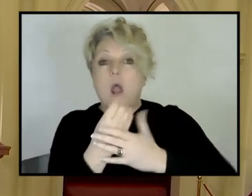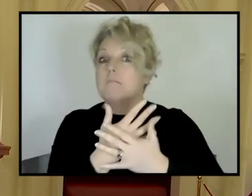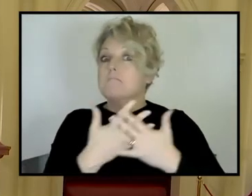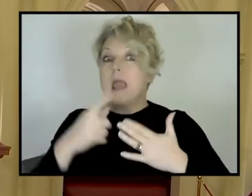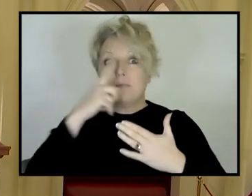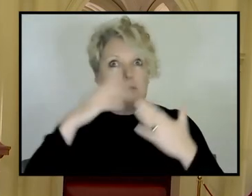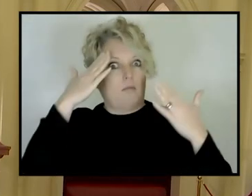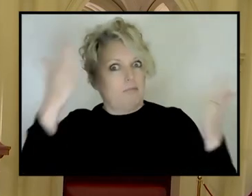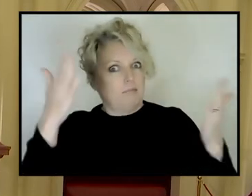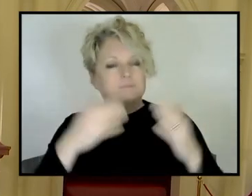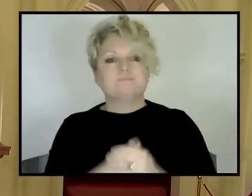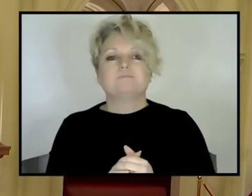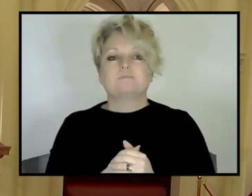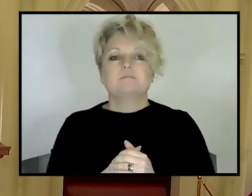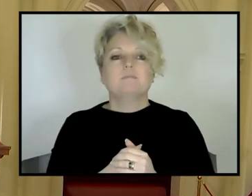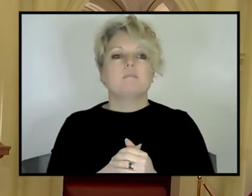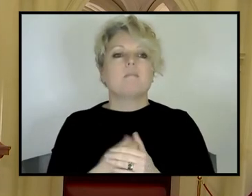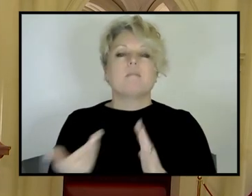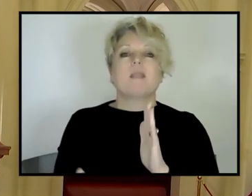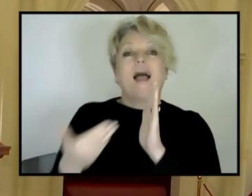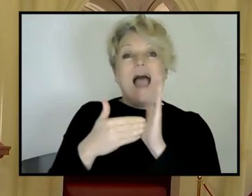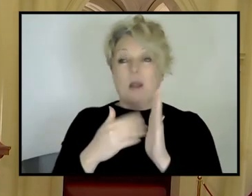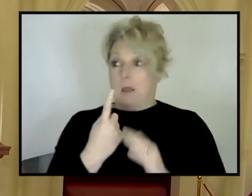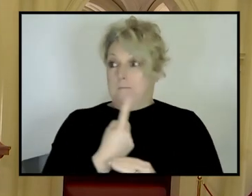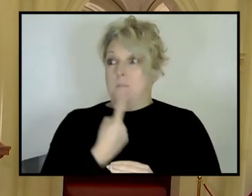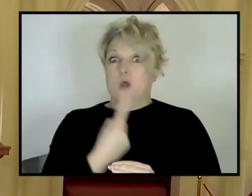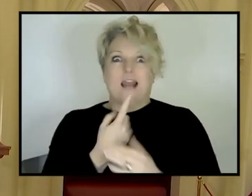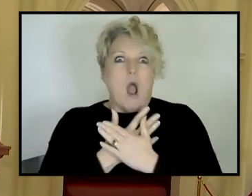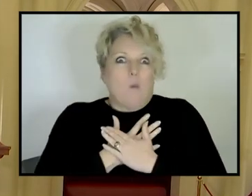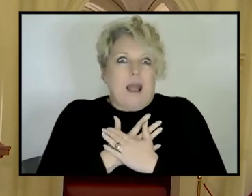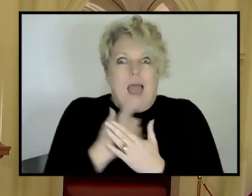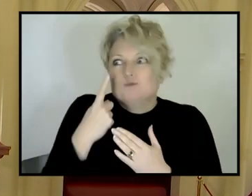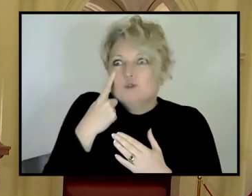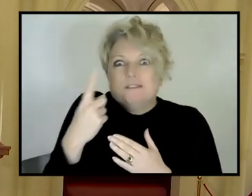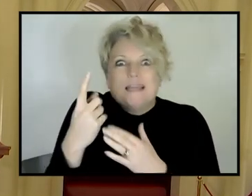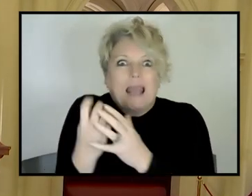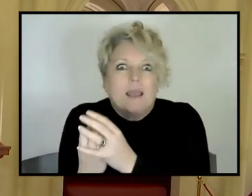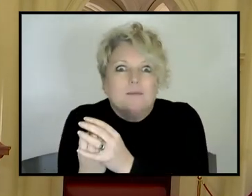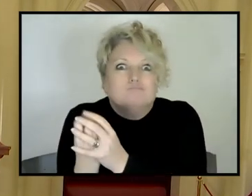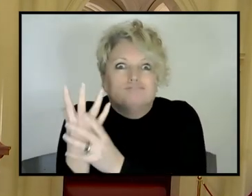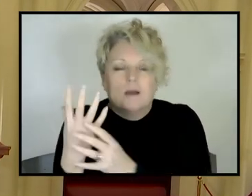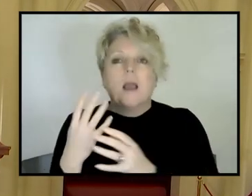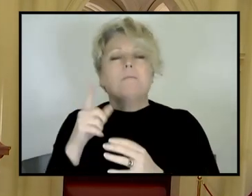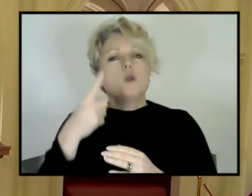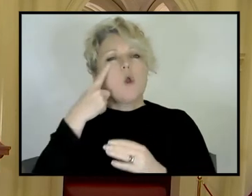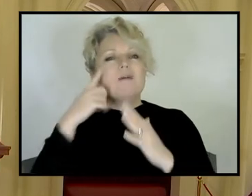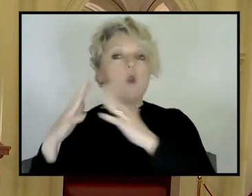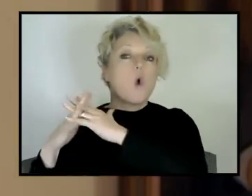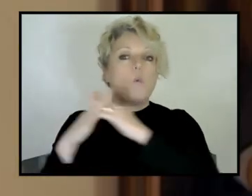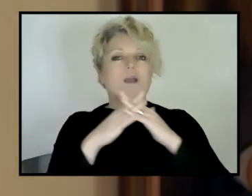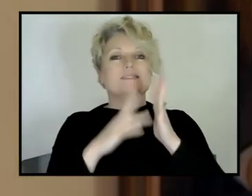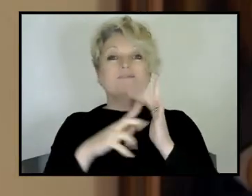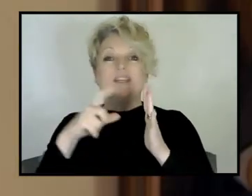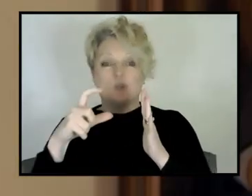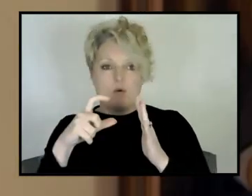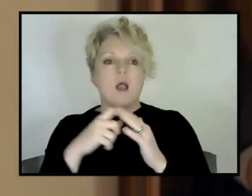I, personally, I'd love to see one of them. Yeah, we're all coming up here. We can't wait. thing about it, the thing about it, if you go out to Western Victoria, sure, there were some very